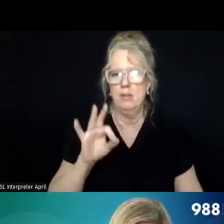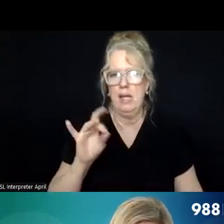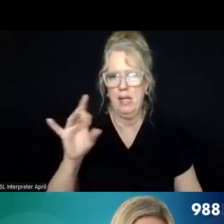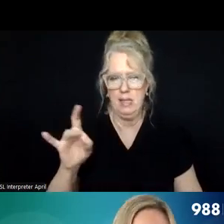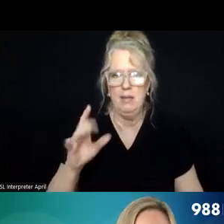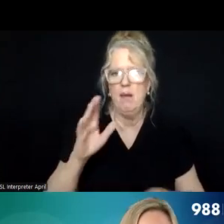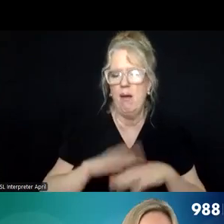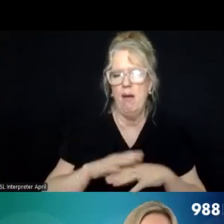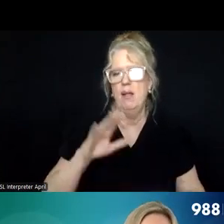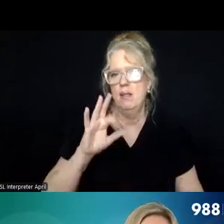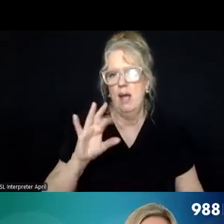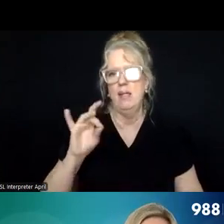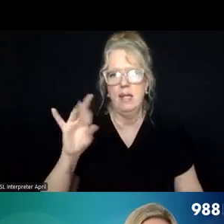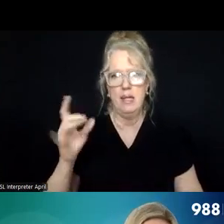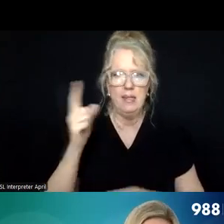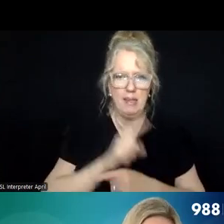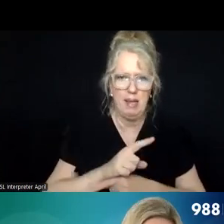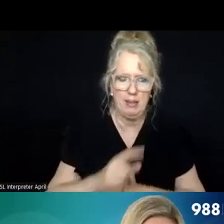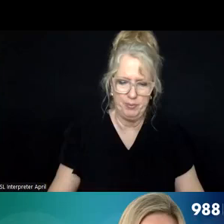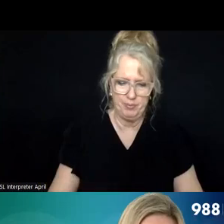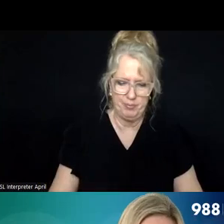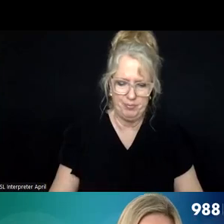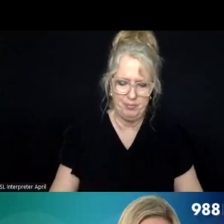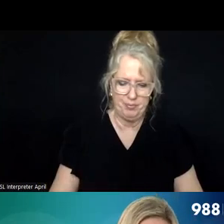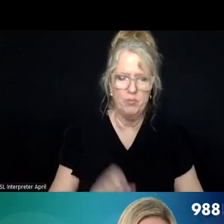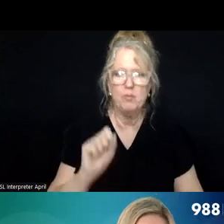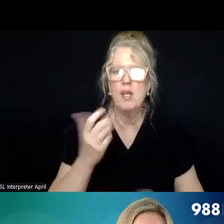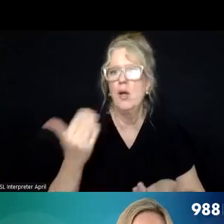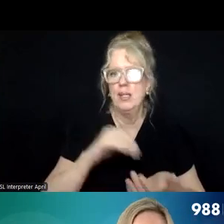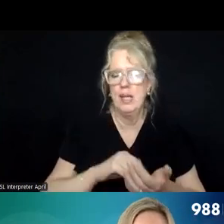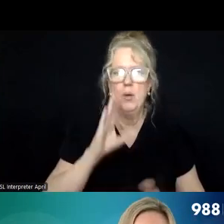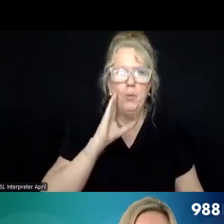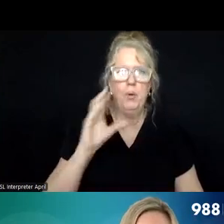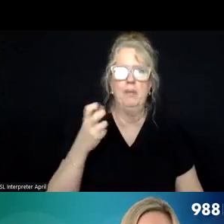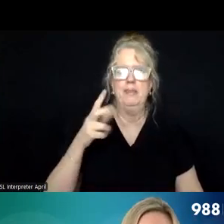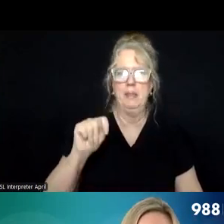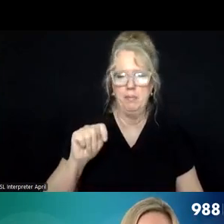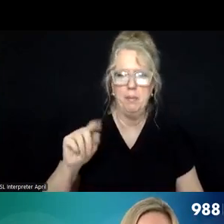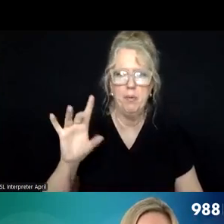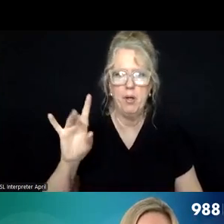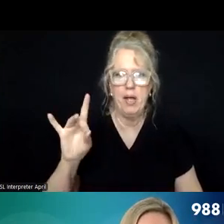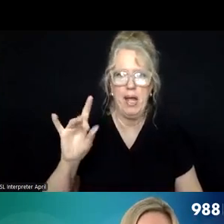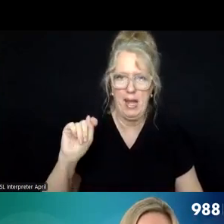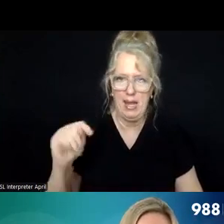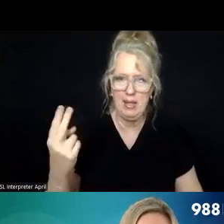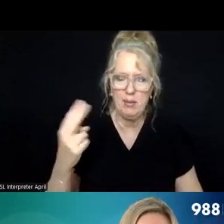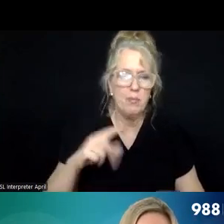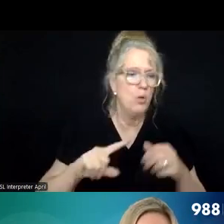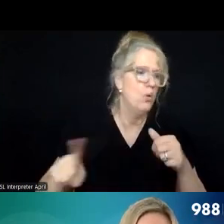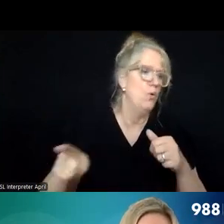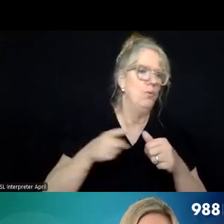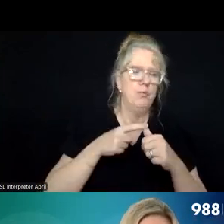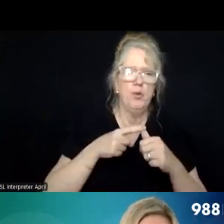eight, eight day. Um, which again will be September 8th. Um, and the first